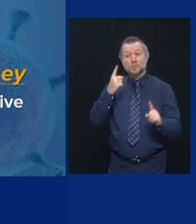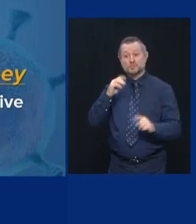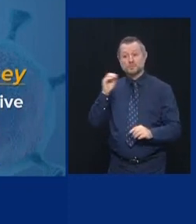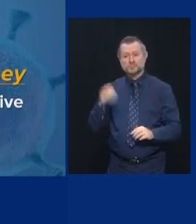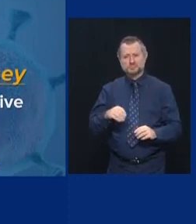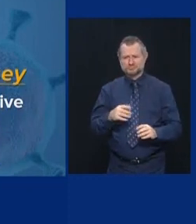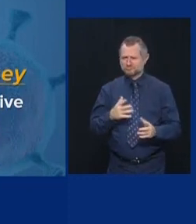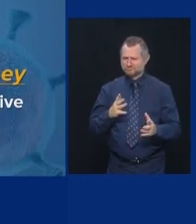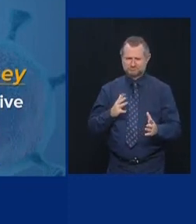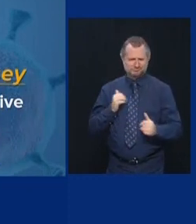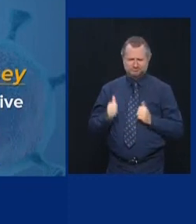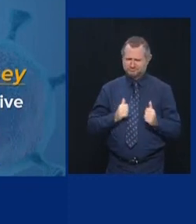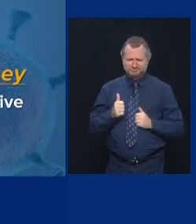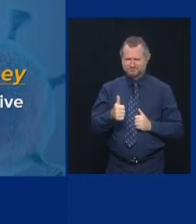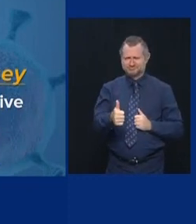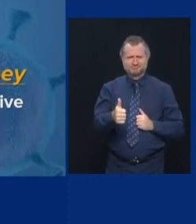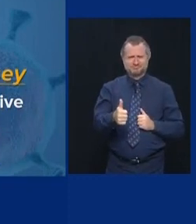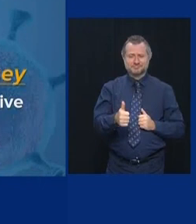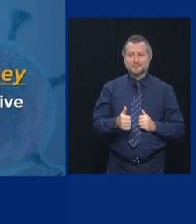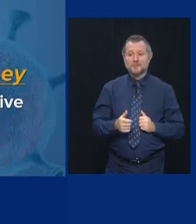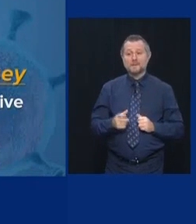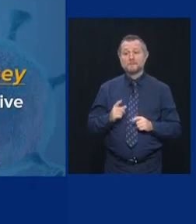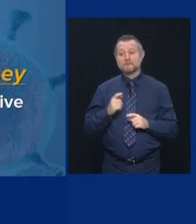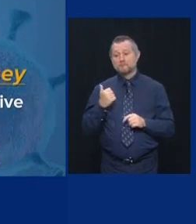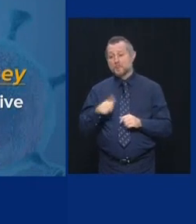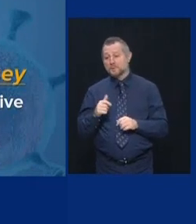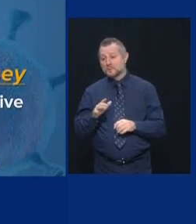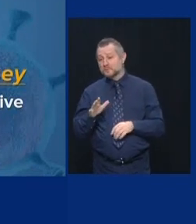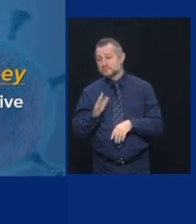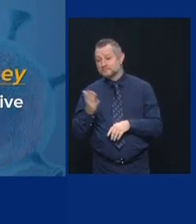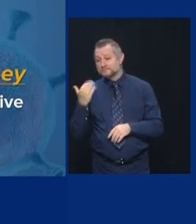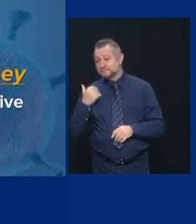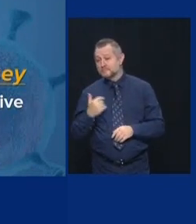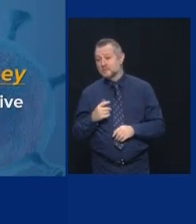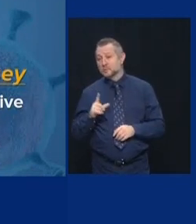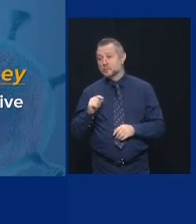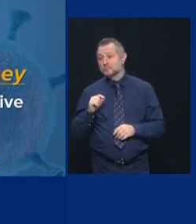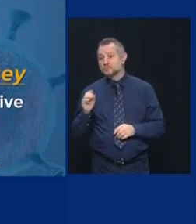You have to remember we were a 20 percent infection rate at one time.